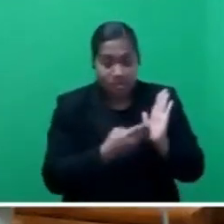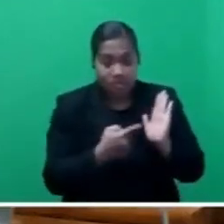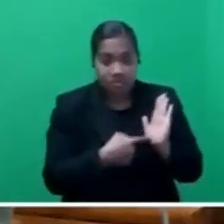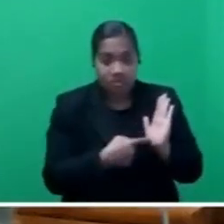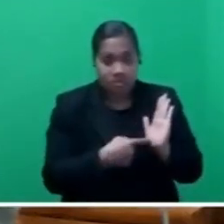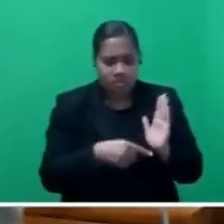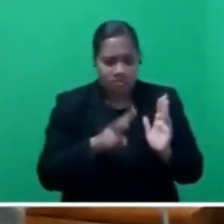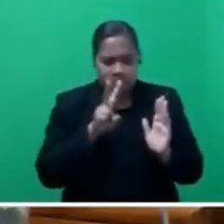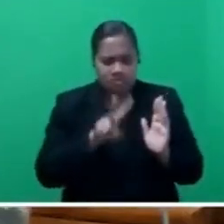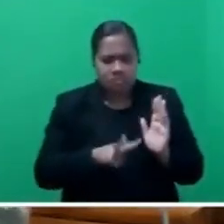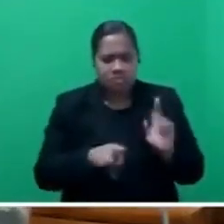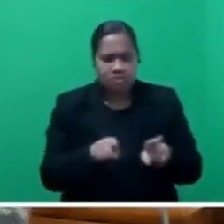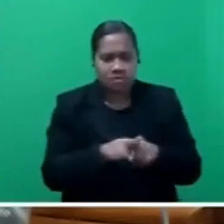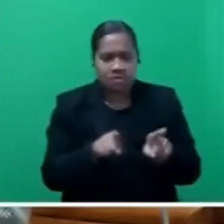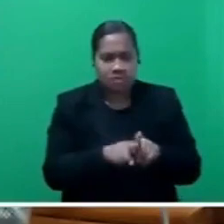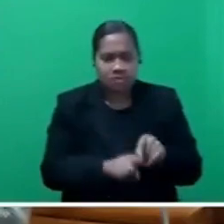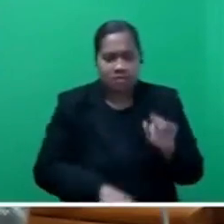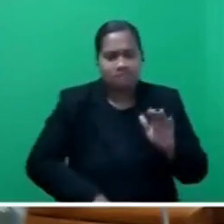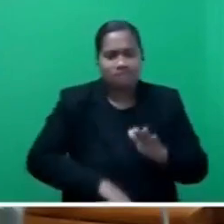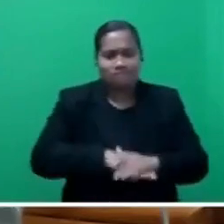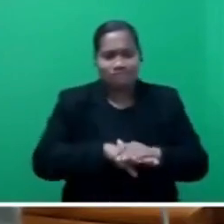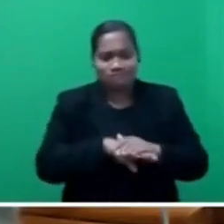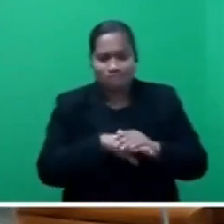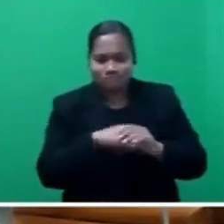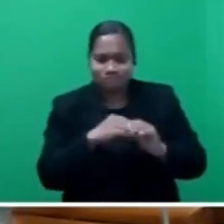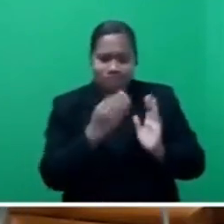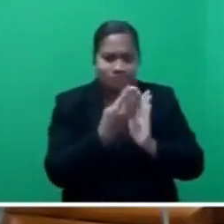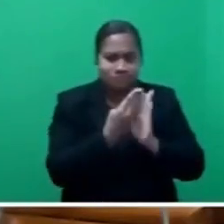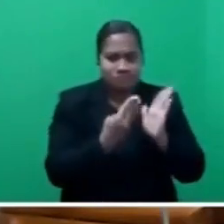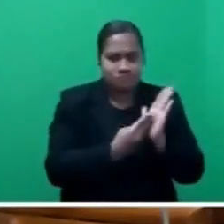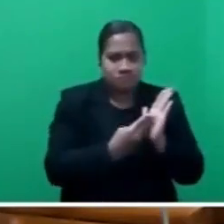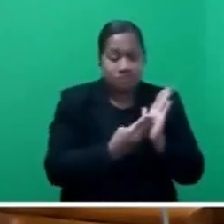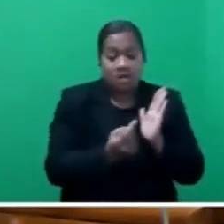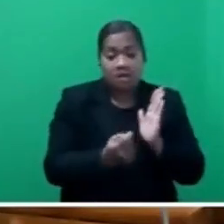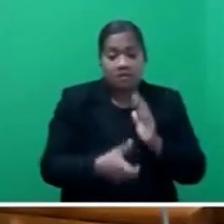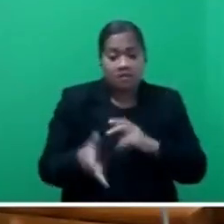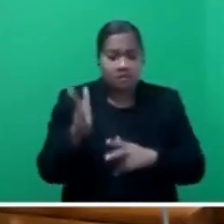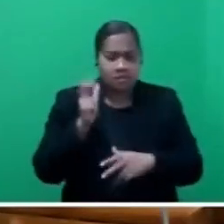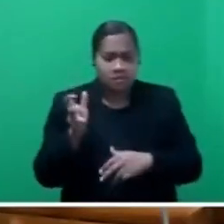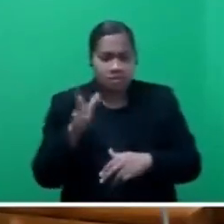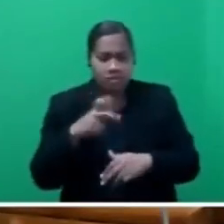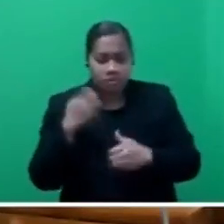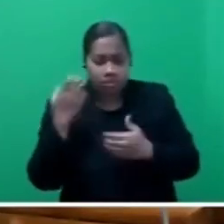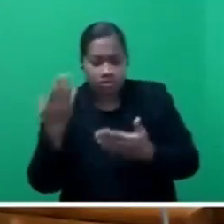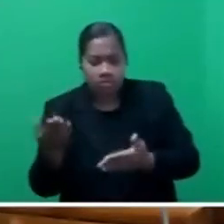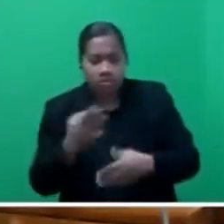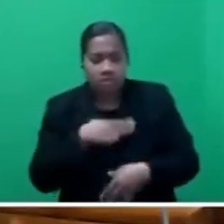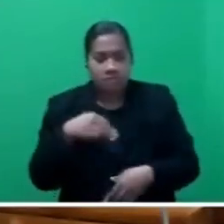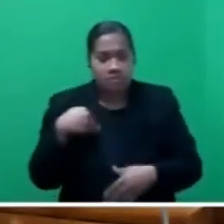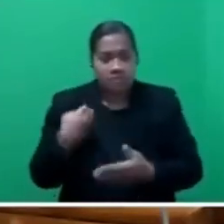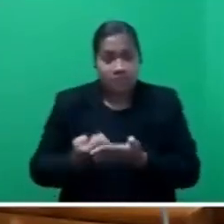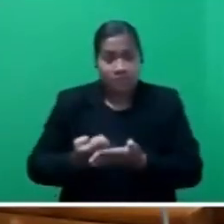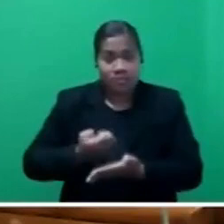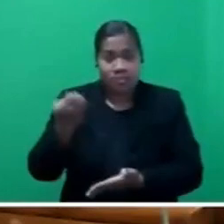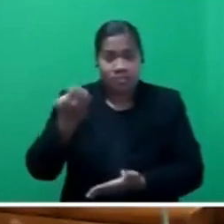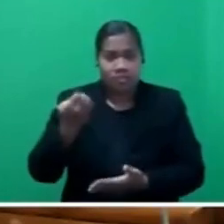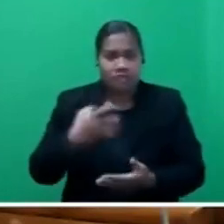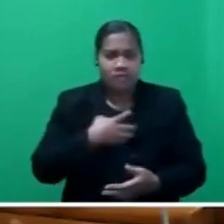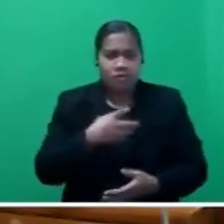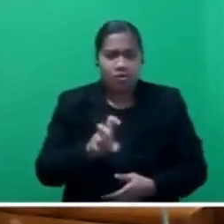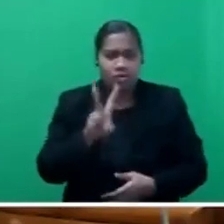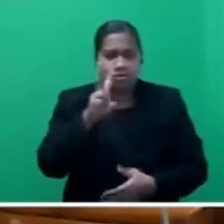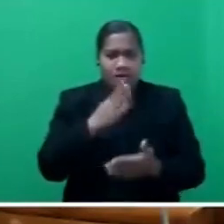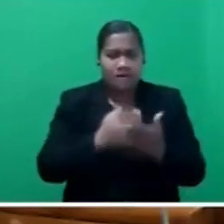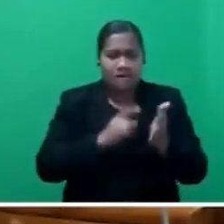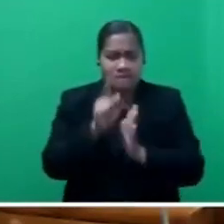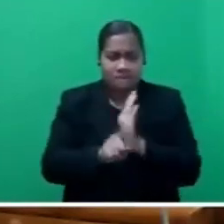instead of a revised budget. After listening to the Honourable Minister for Economy for more than two and a half hours last